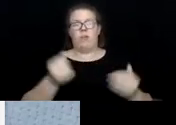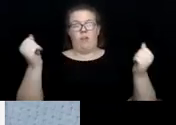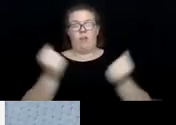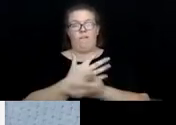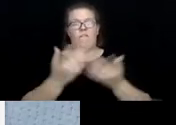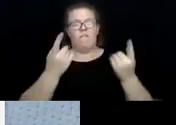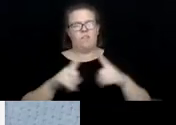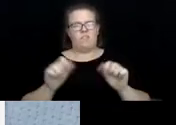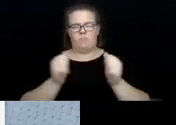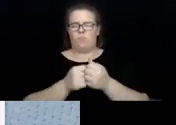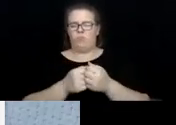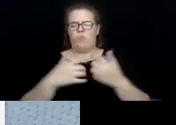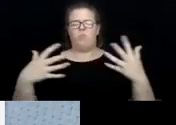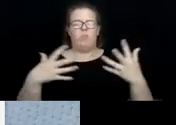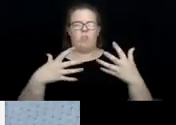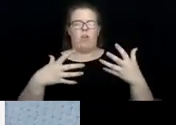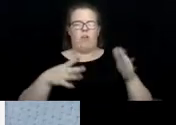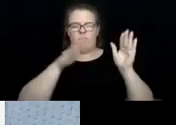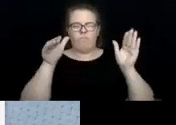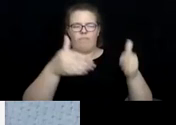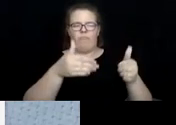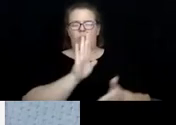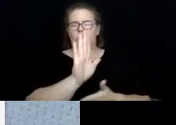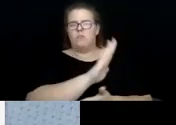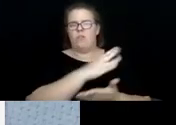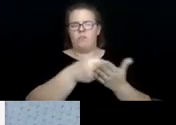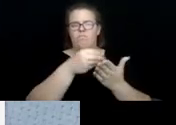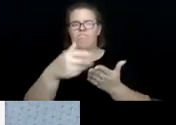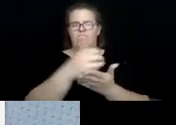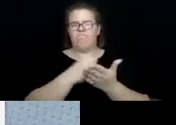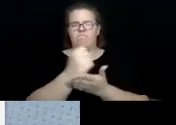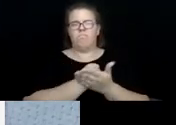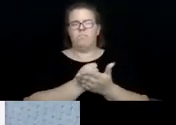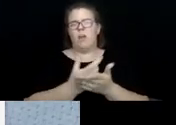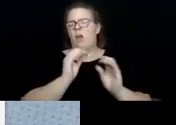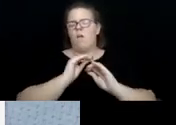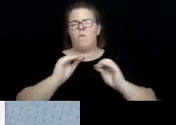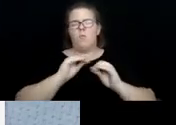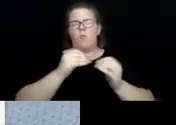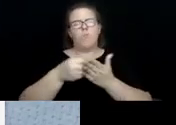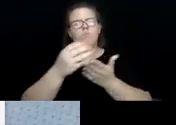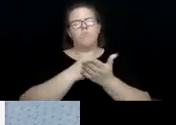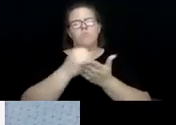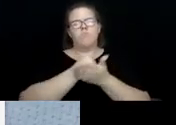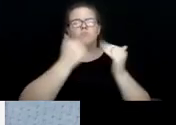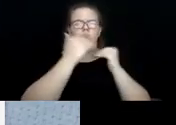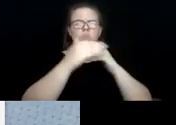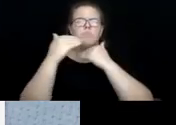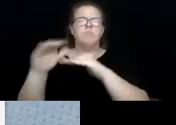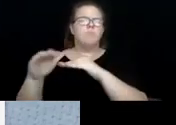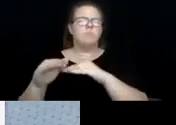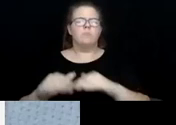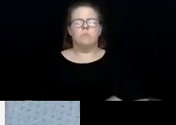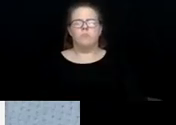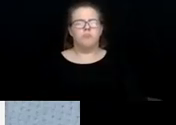regards to anyone's income. There are no income requirements or no income